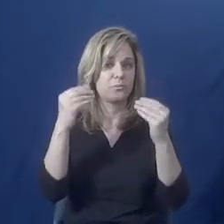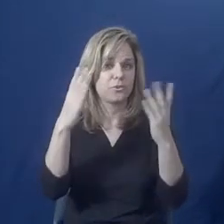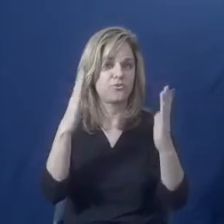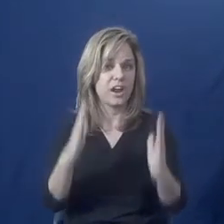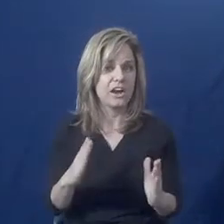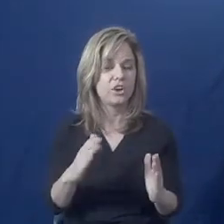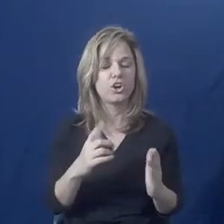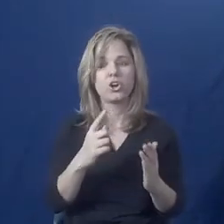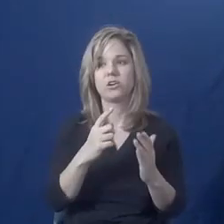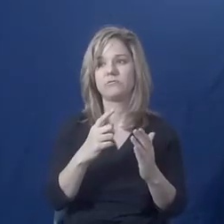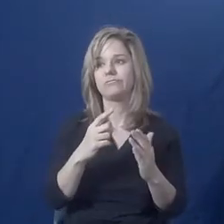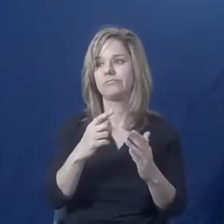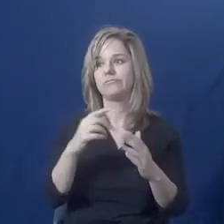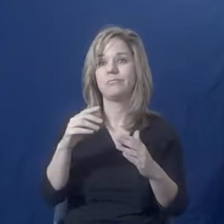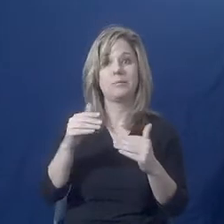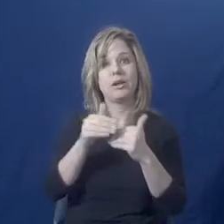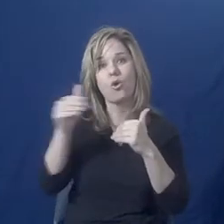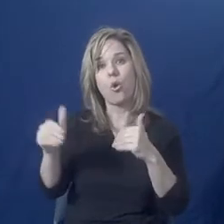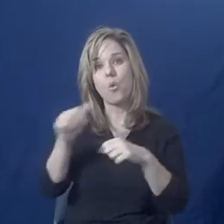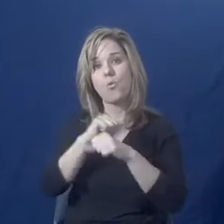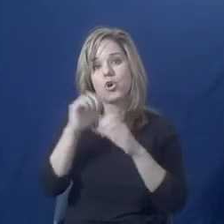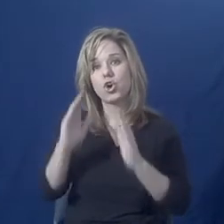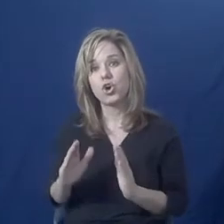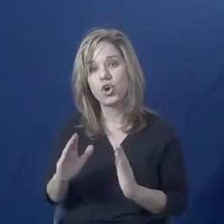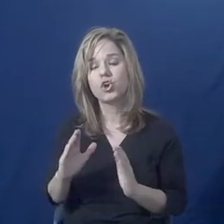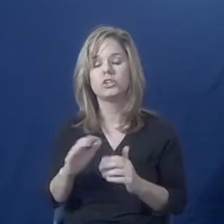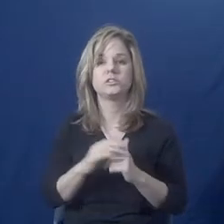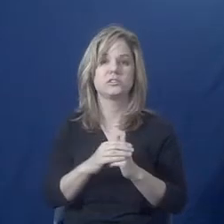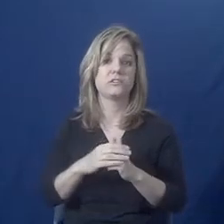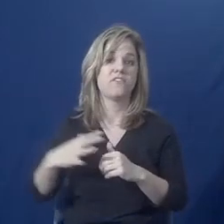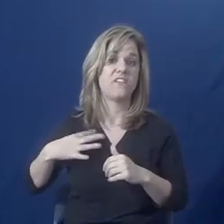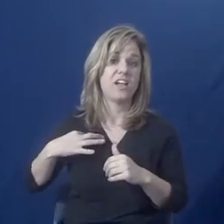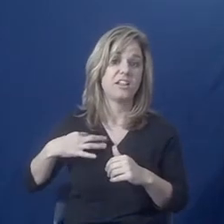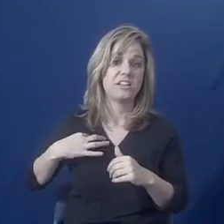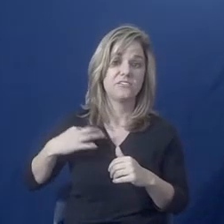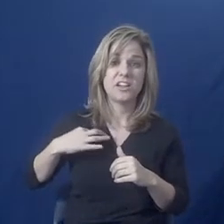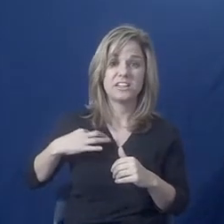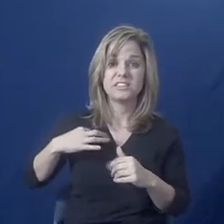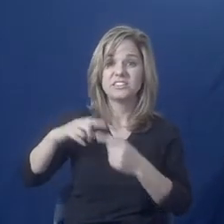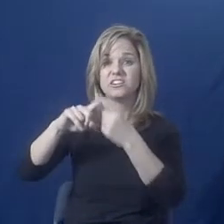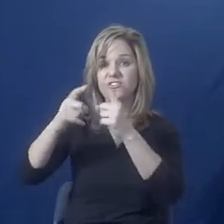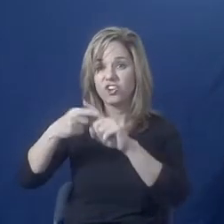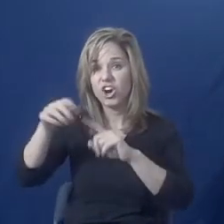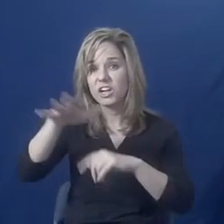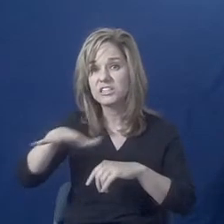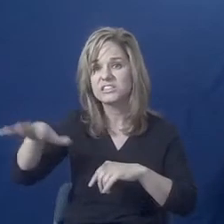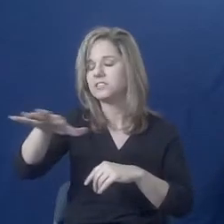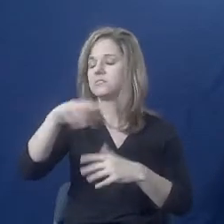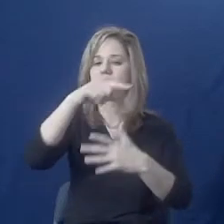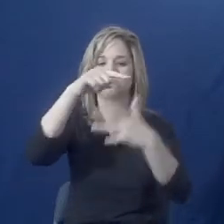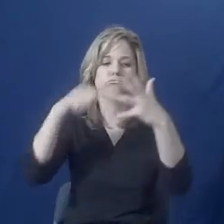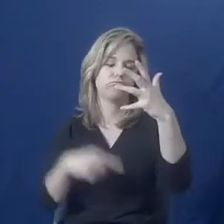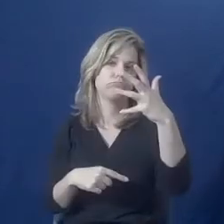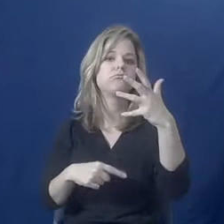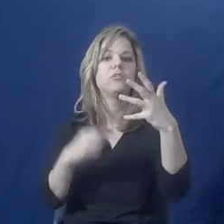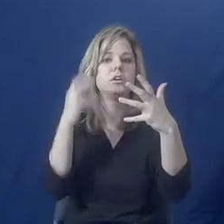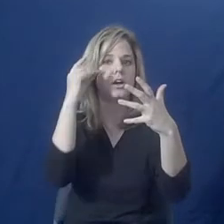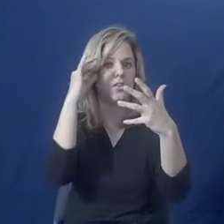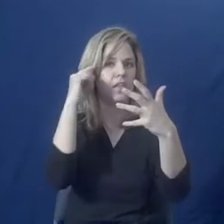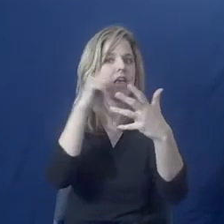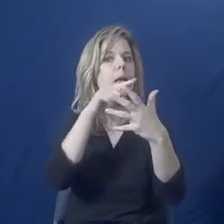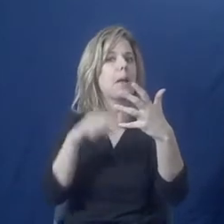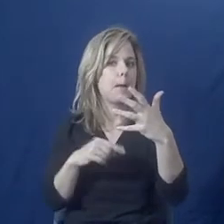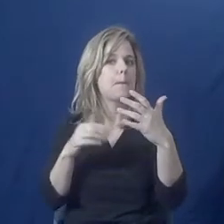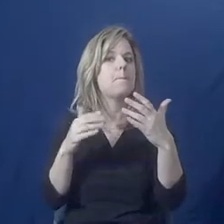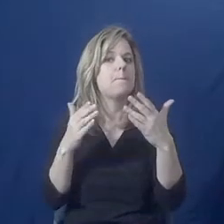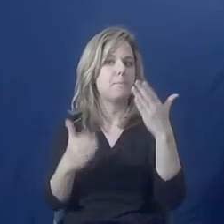coworkers or places that they volunteer at. Consider all of those as possible means of support.